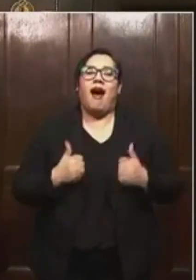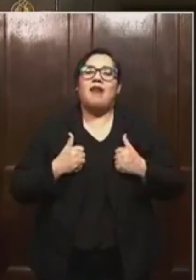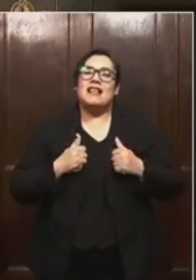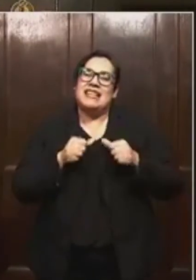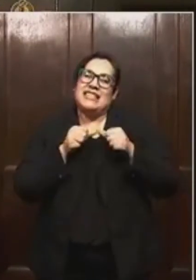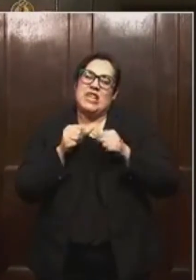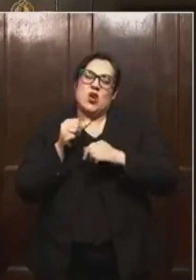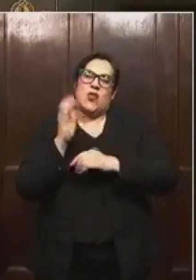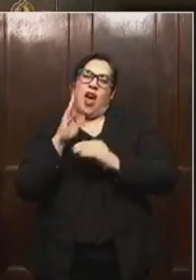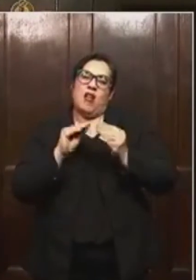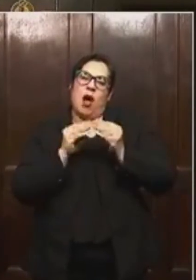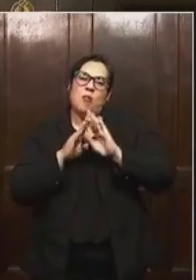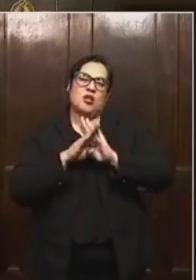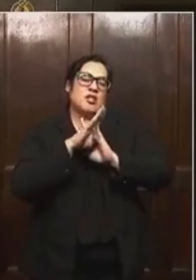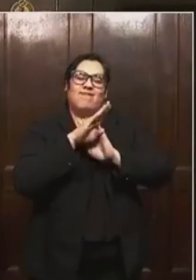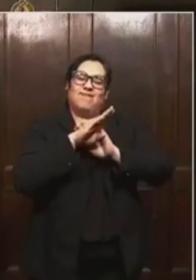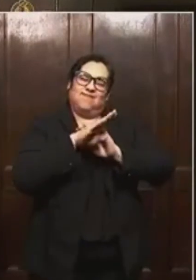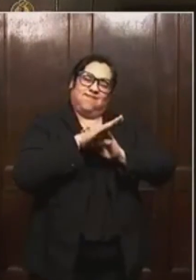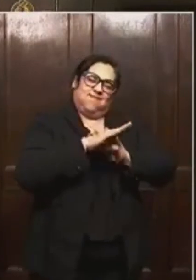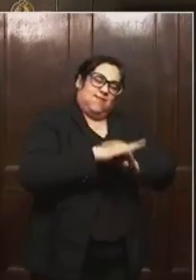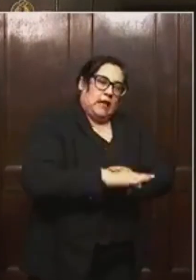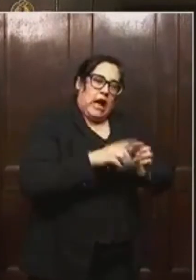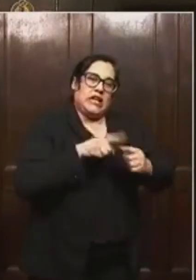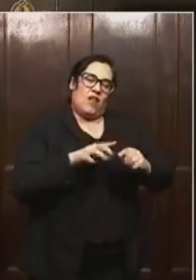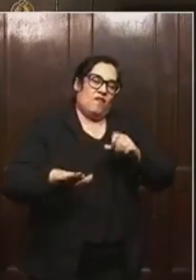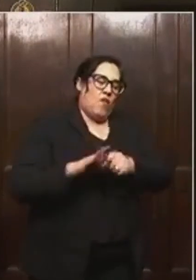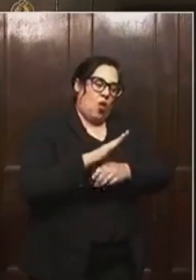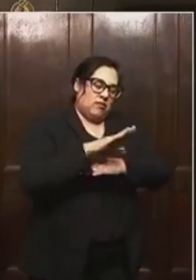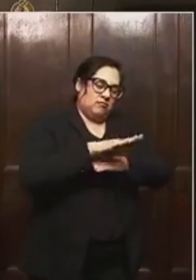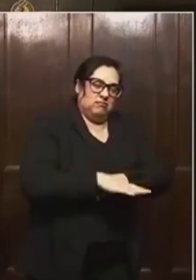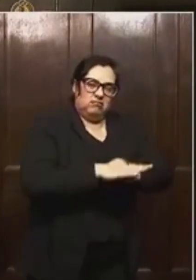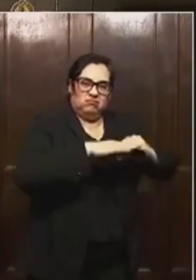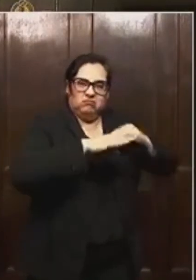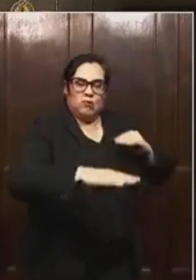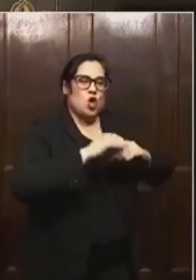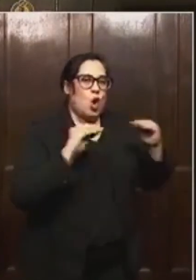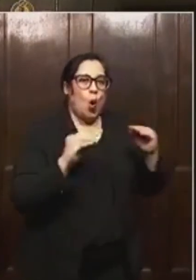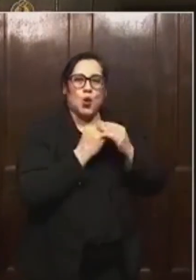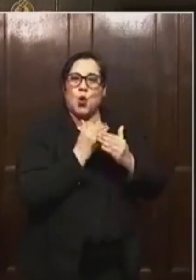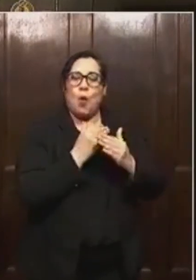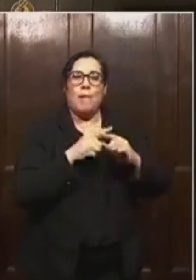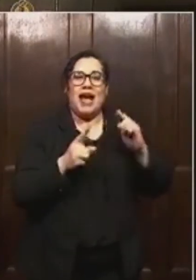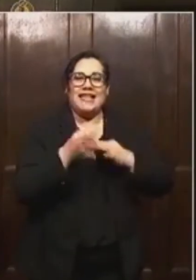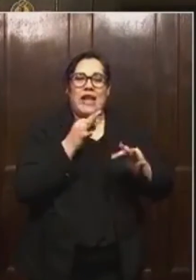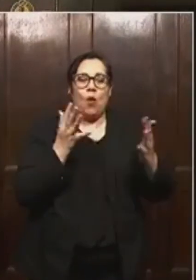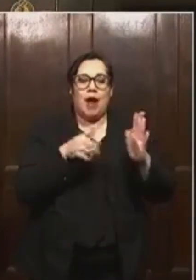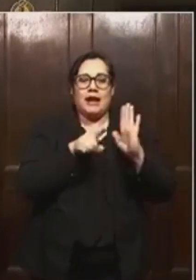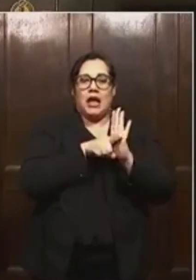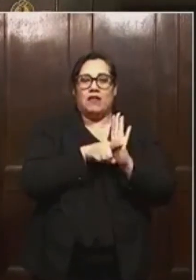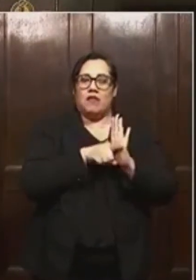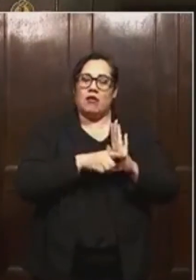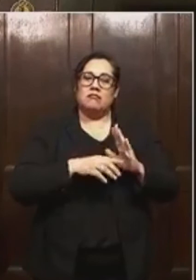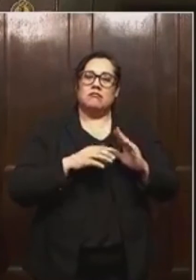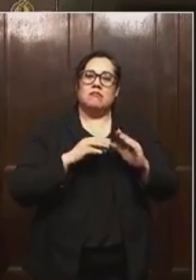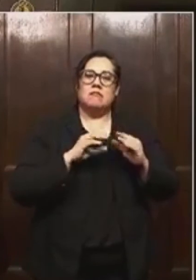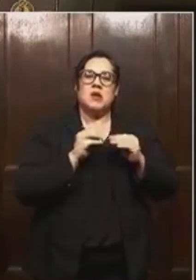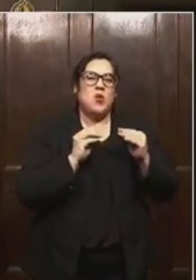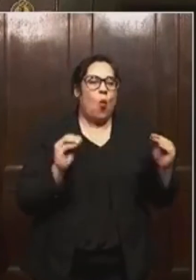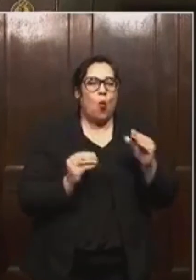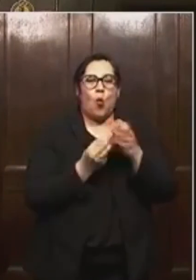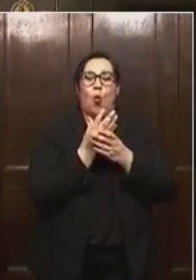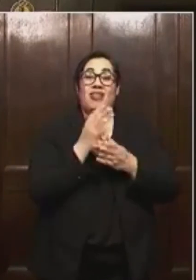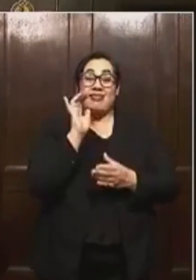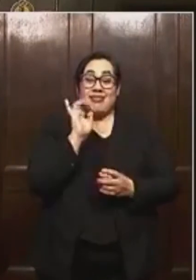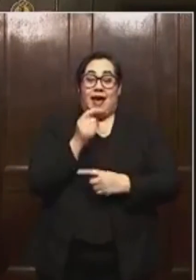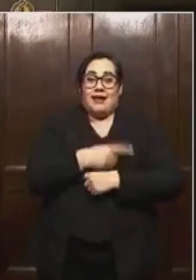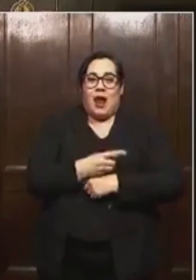it comes all the way down. And we see no new cases, or we see negative growth. That will be the day when more people